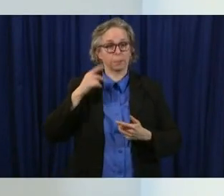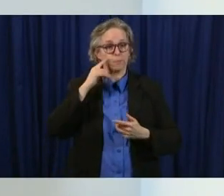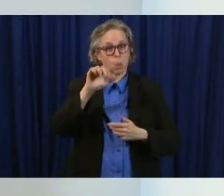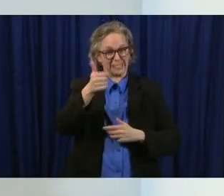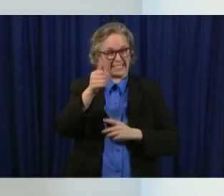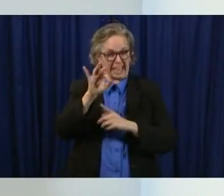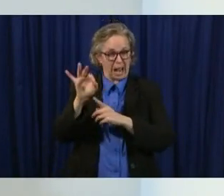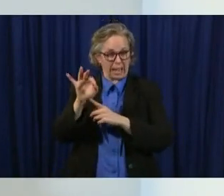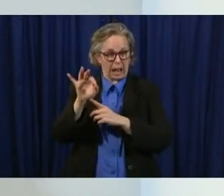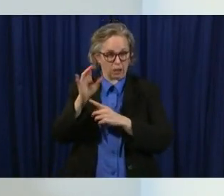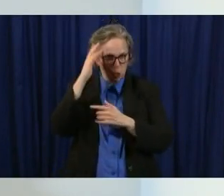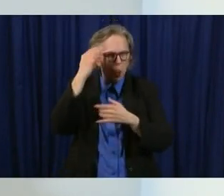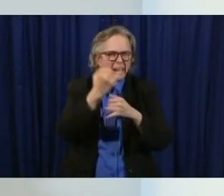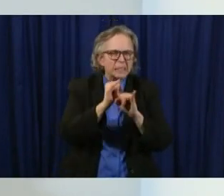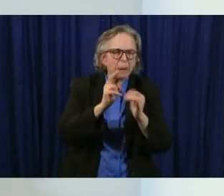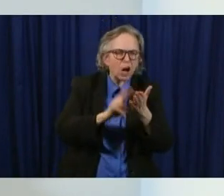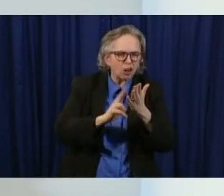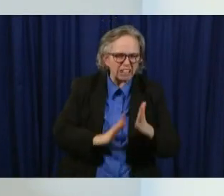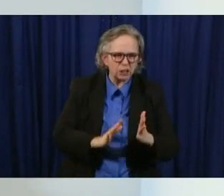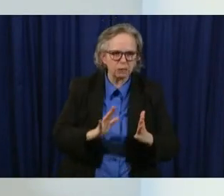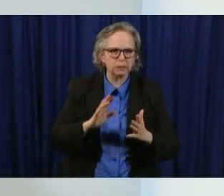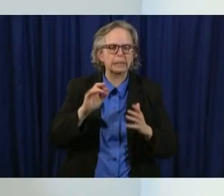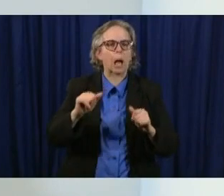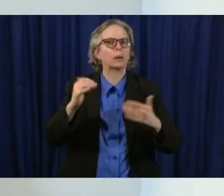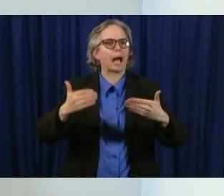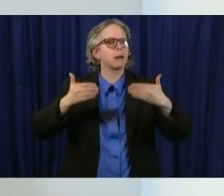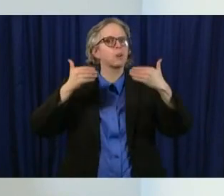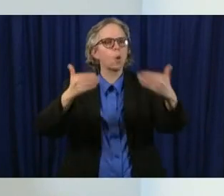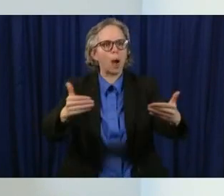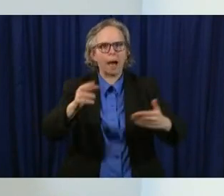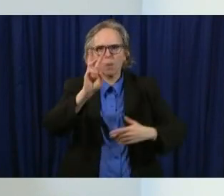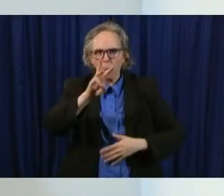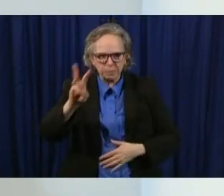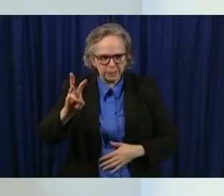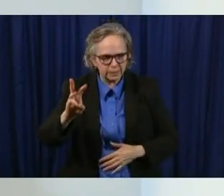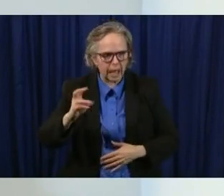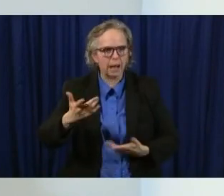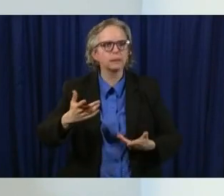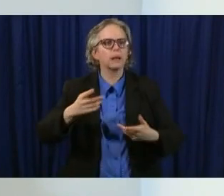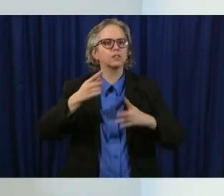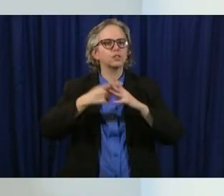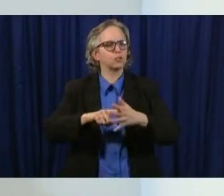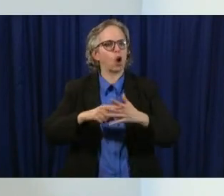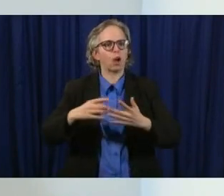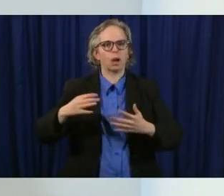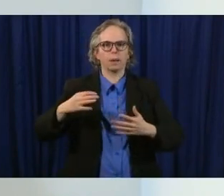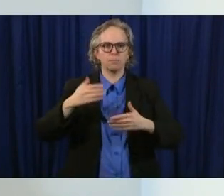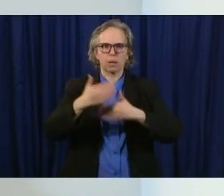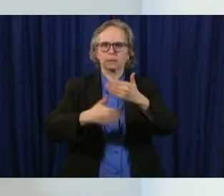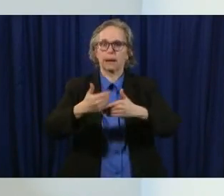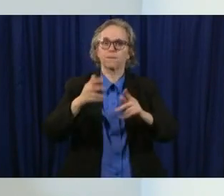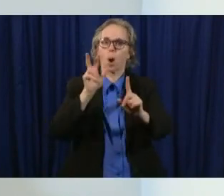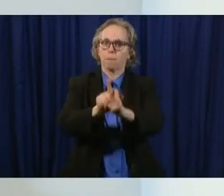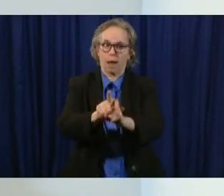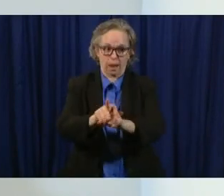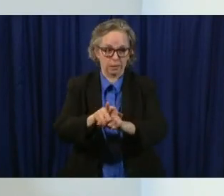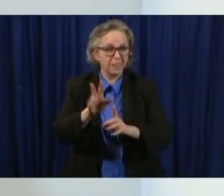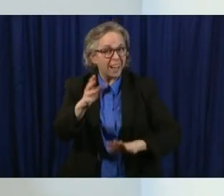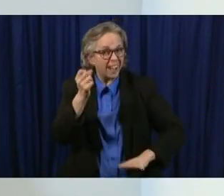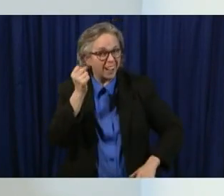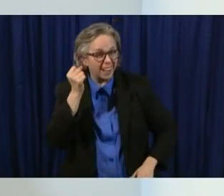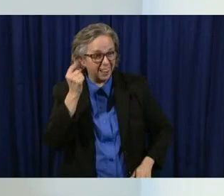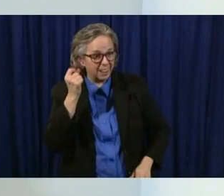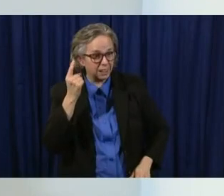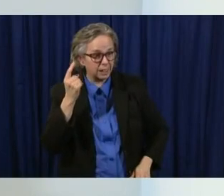can now go to the website and and begin the process of applying although those benefits will not be they will not be eligible for